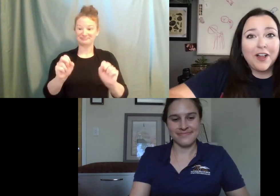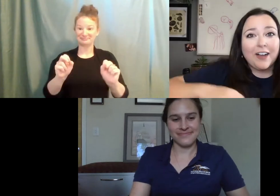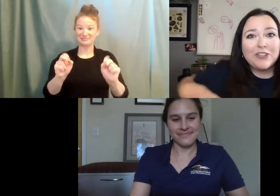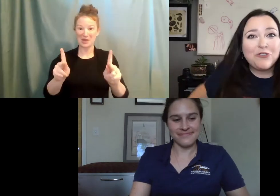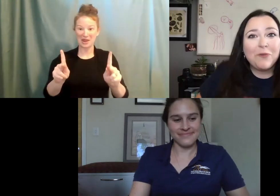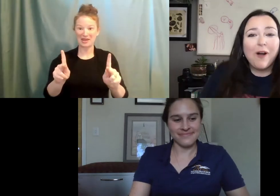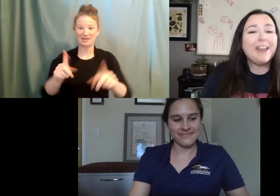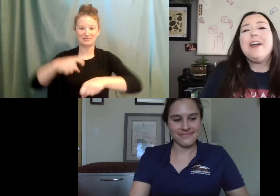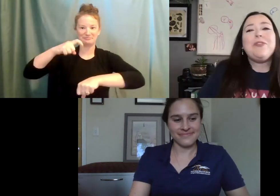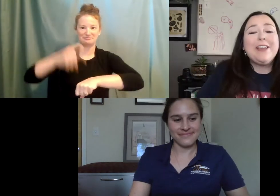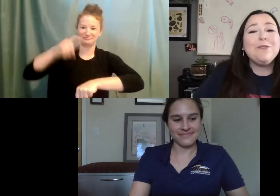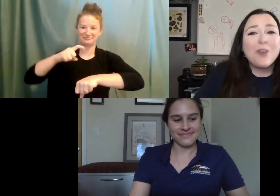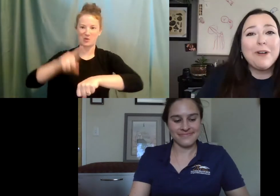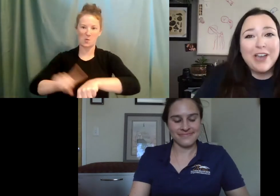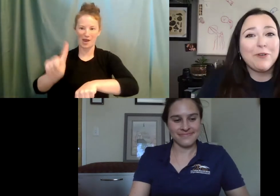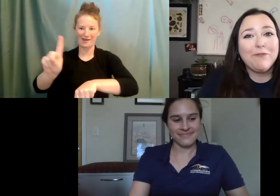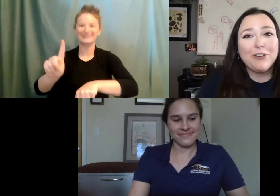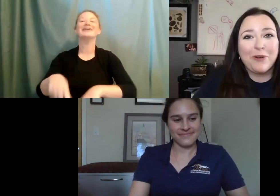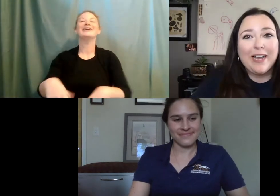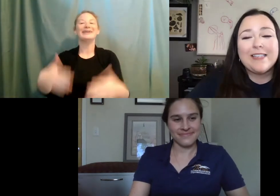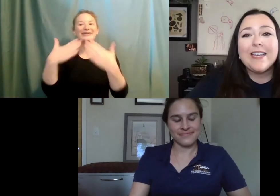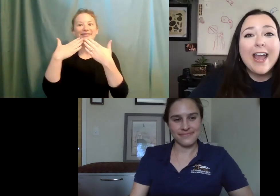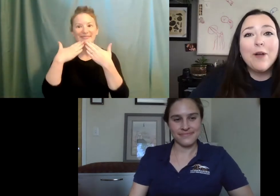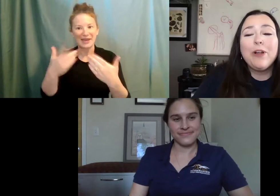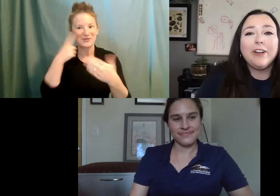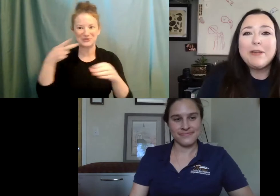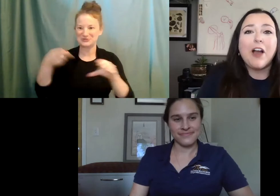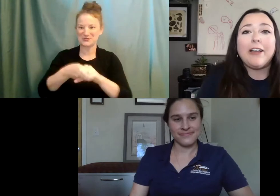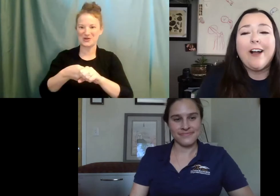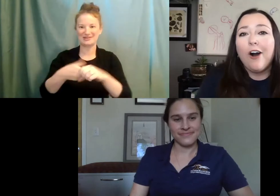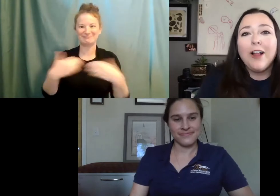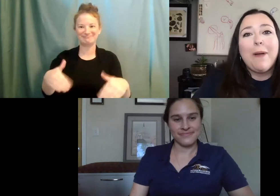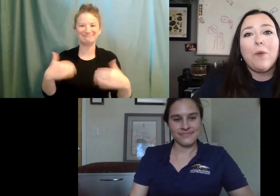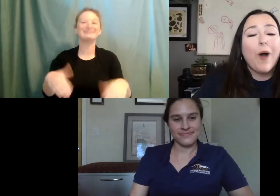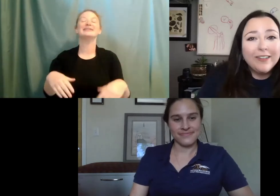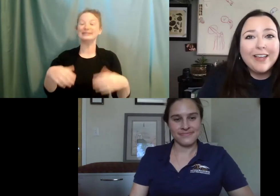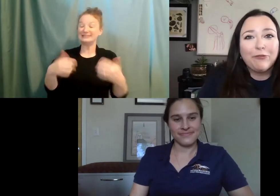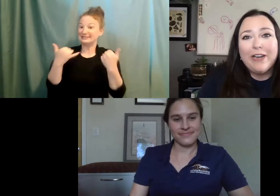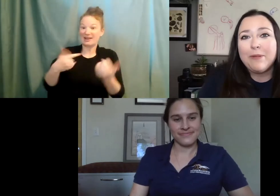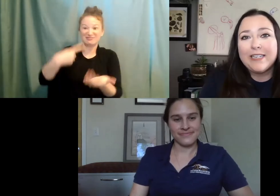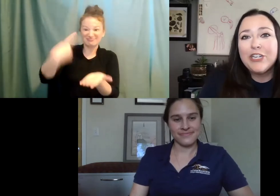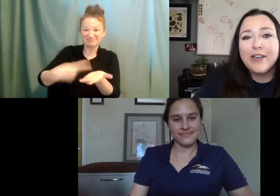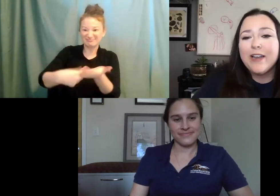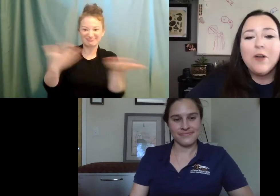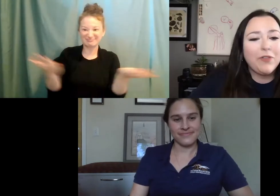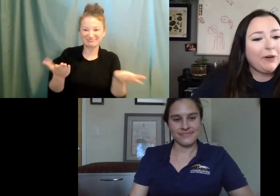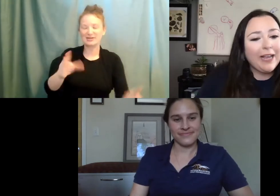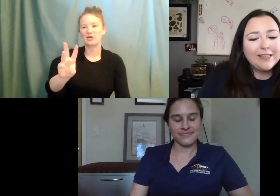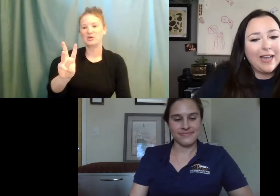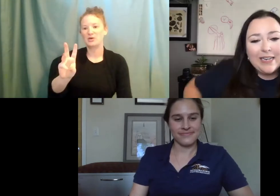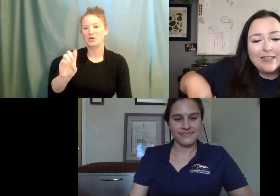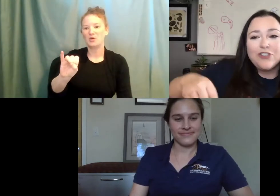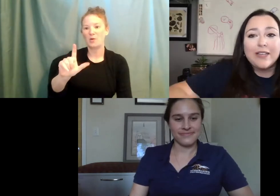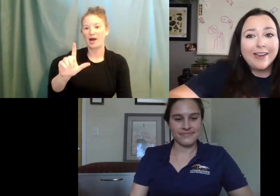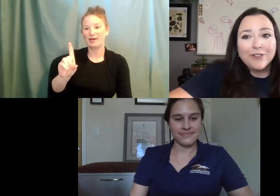The clock has struck one. Thank you so much, everyone, for joining us today. We are going to be talking all about wildlife rehabilitation with our